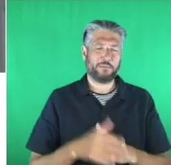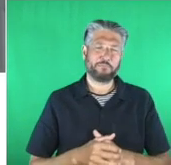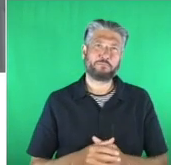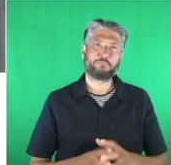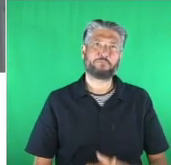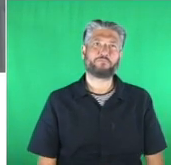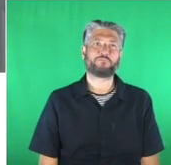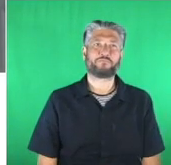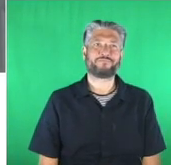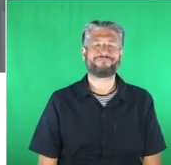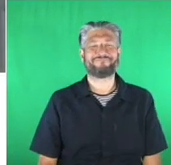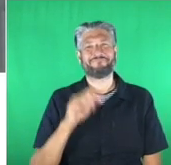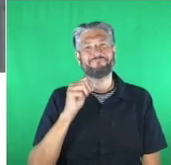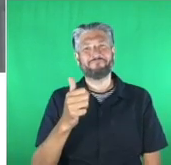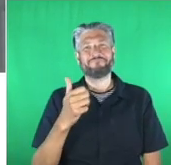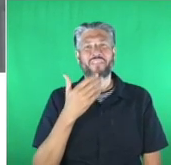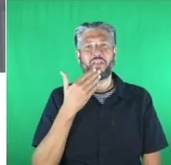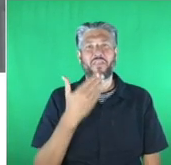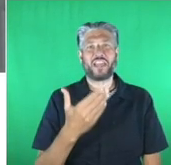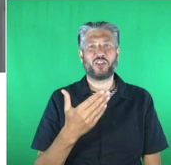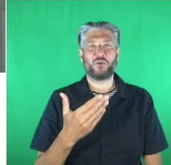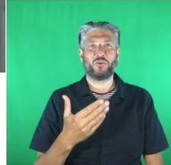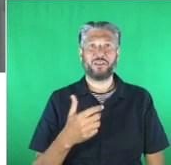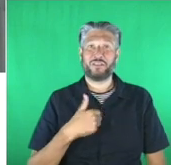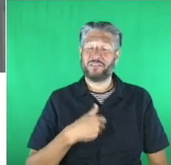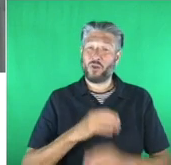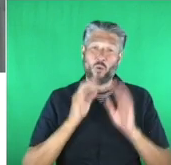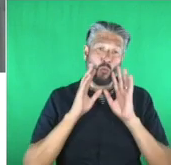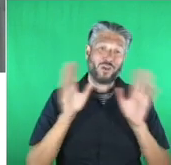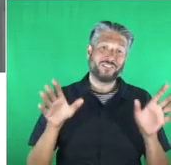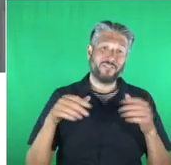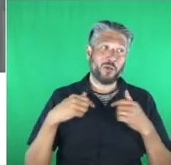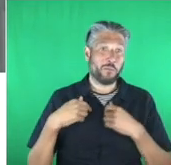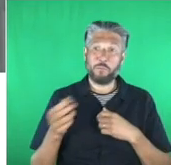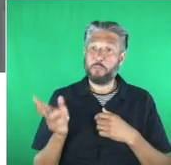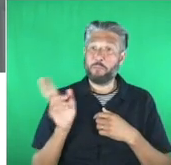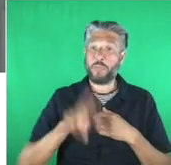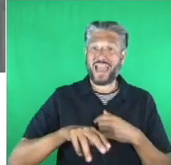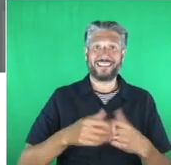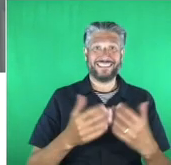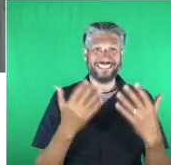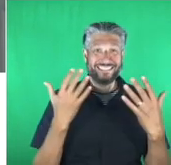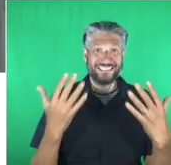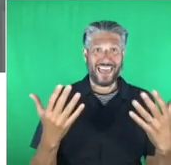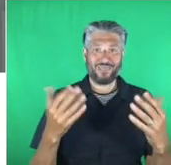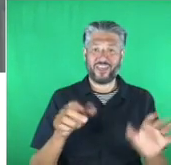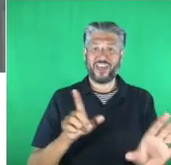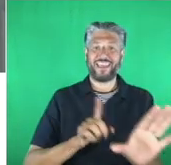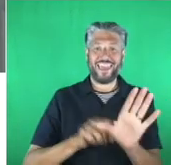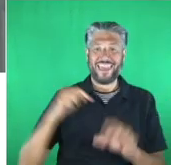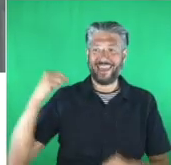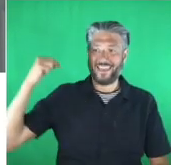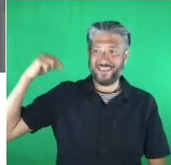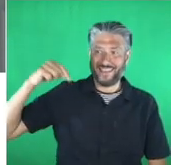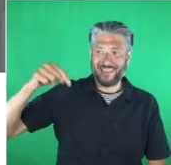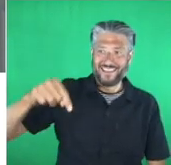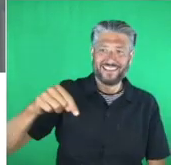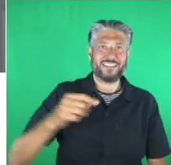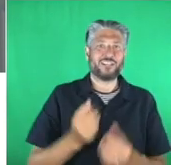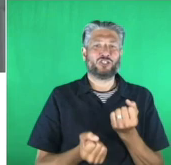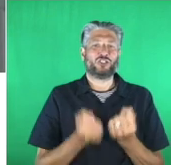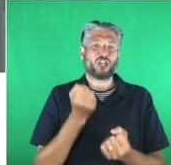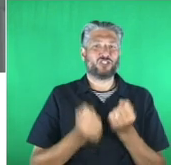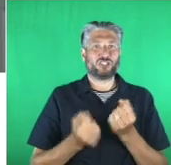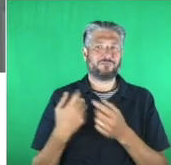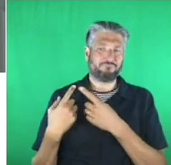Thanks, guys. It's wonderful to be back for my 10th year as a judge. Whilst this award ceremony is a little different